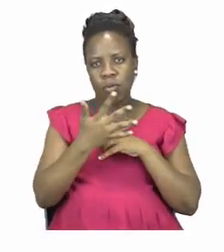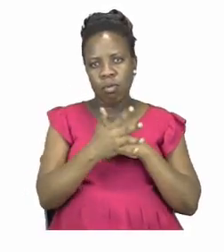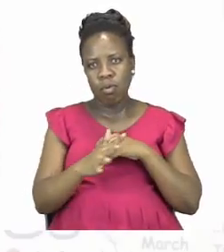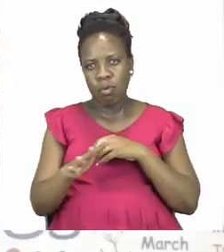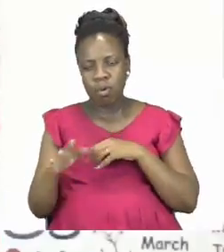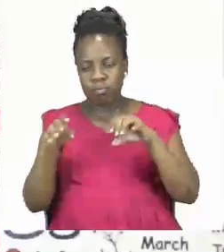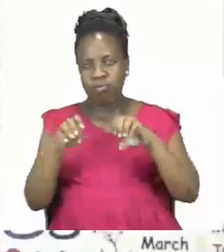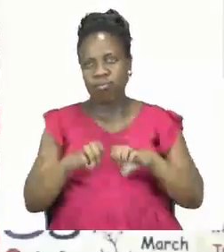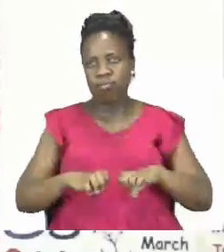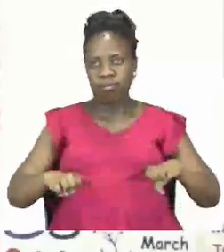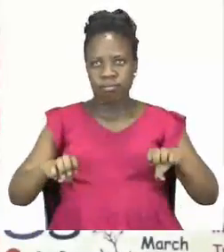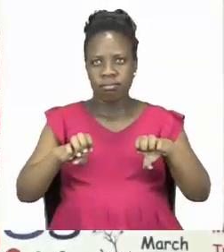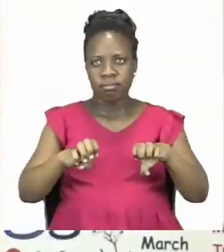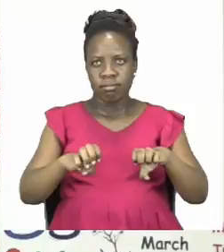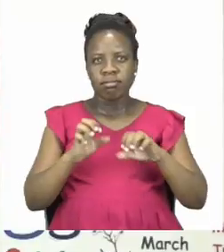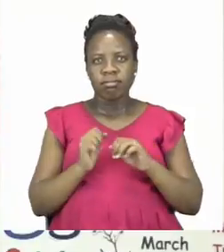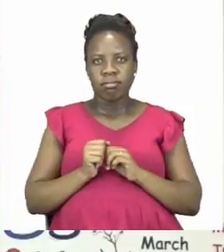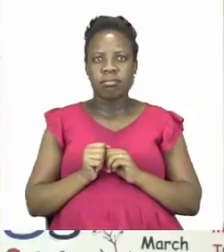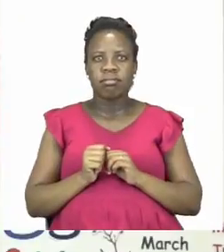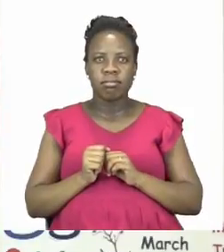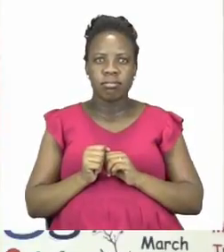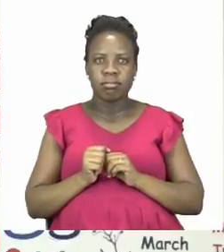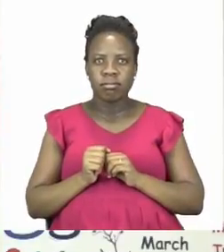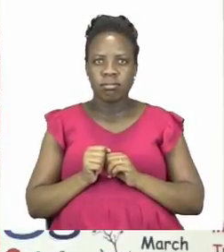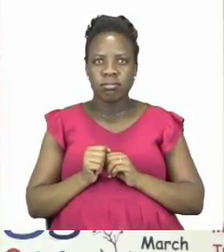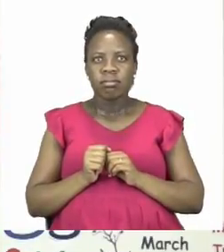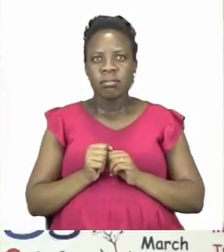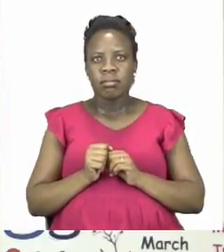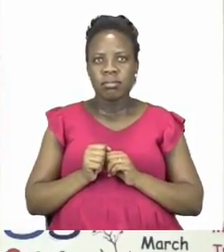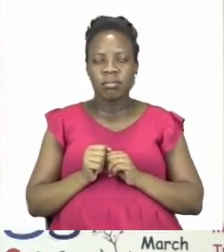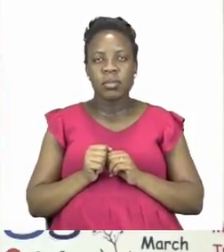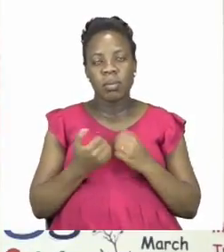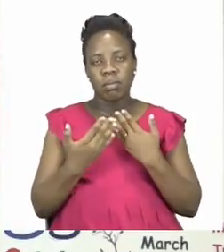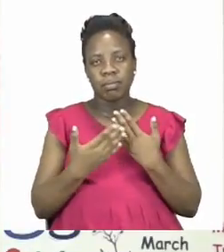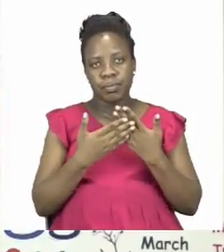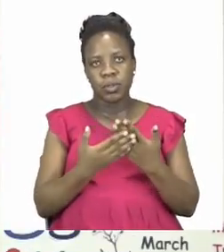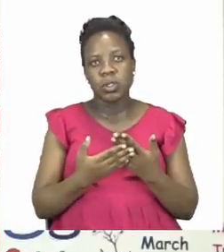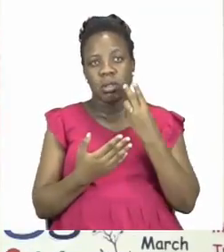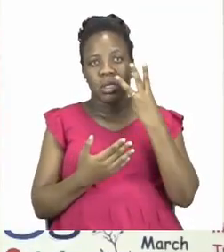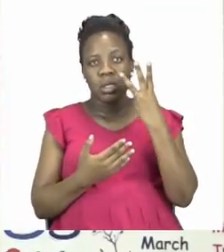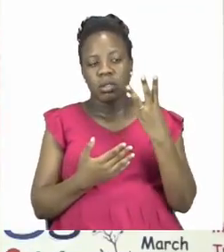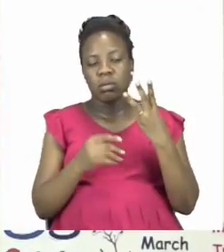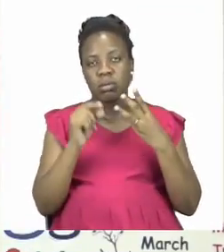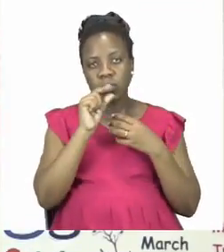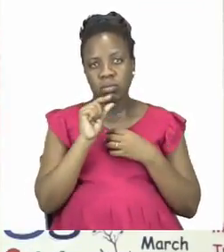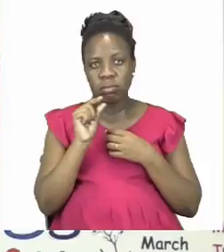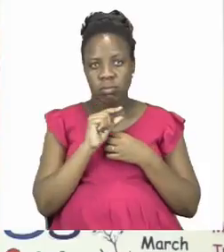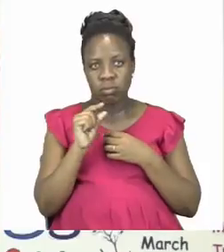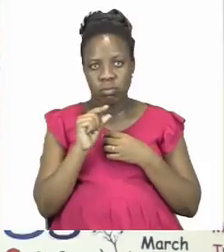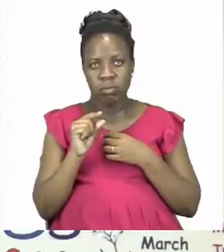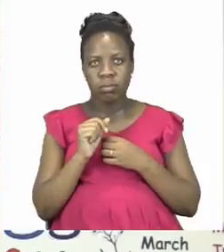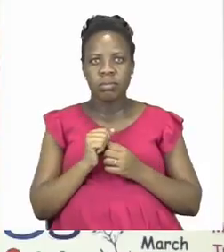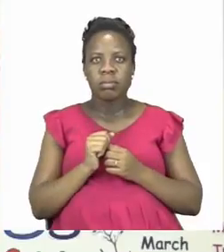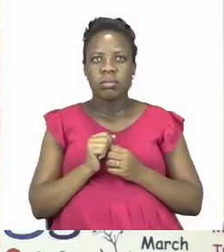piece of the word search here and we have three words here that we are going to do together so